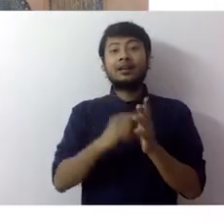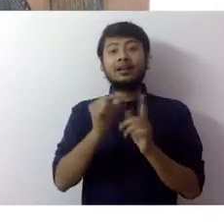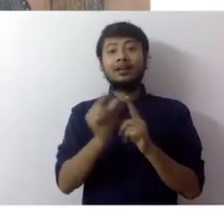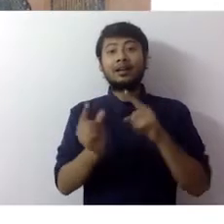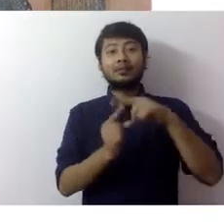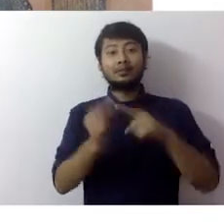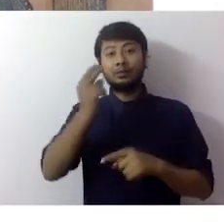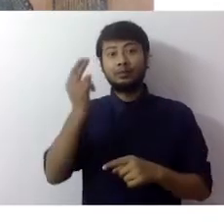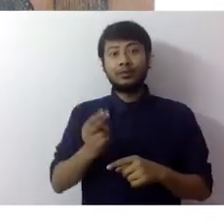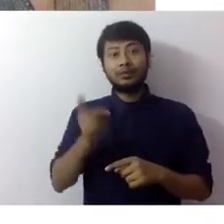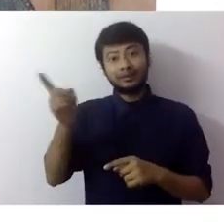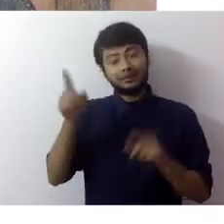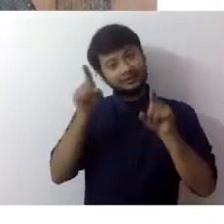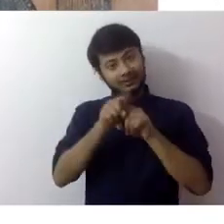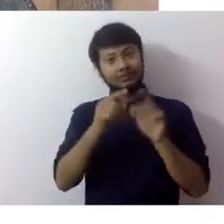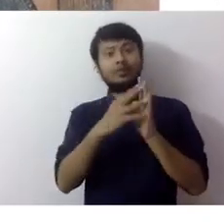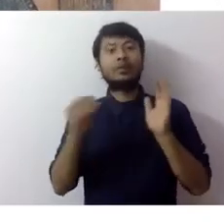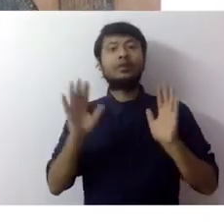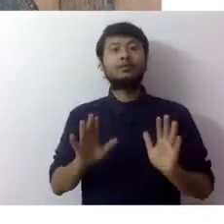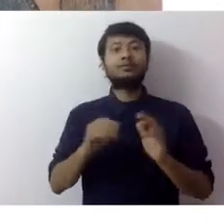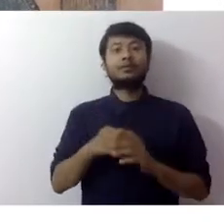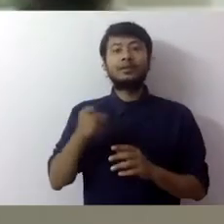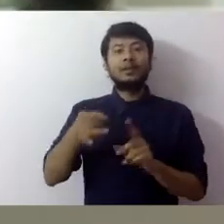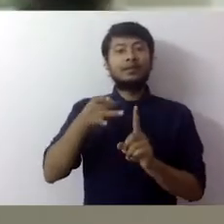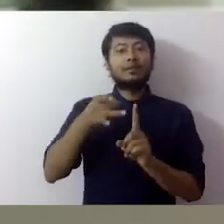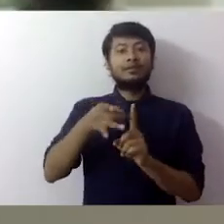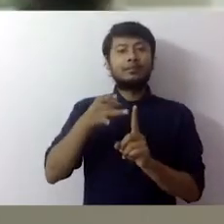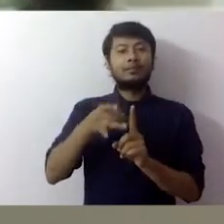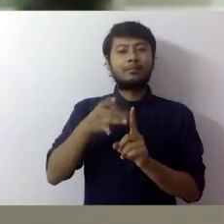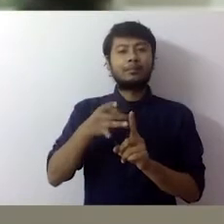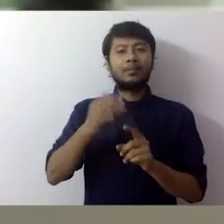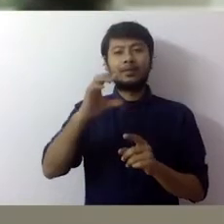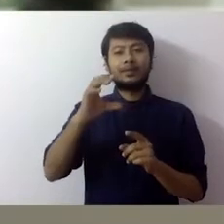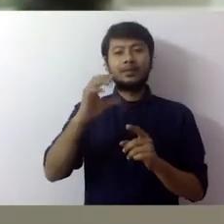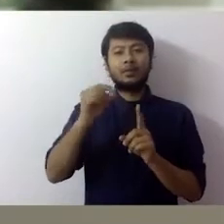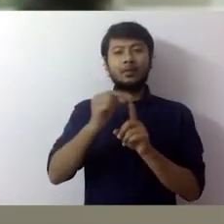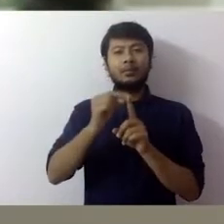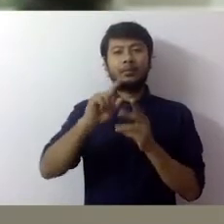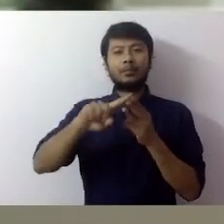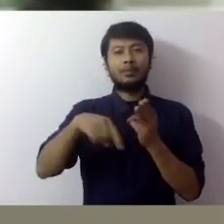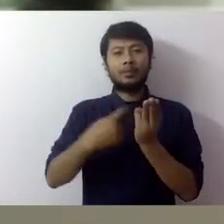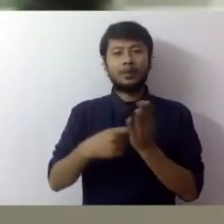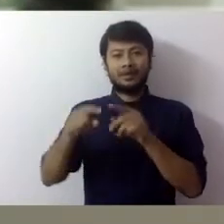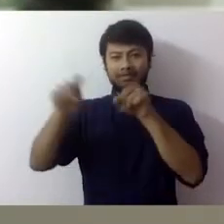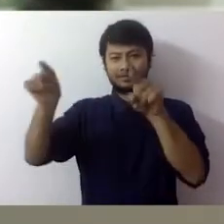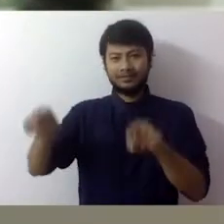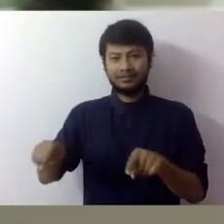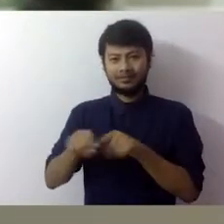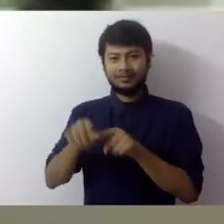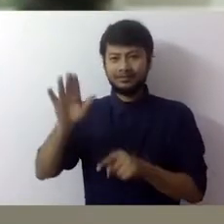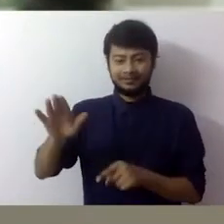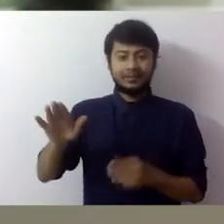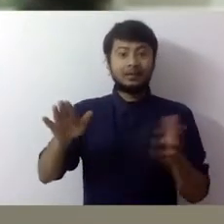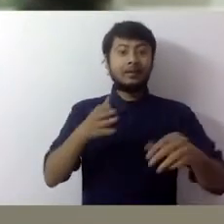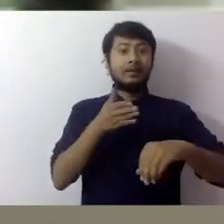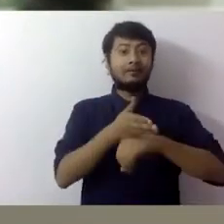This particular work is a relief print from a metal plate. A copper plate would have been engraved and mounted on a wood block to be ready